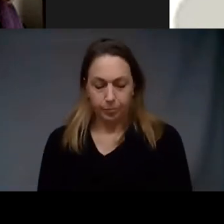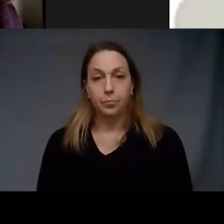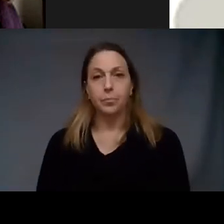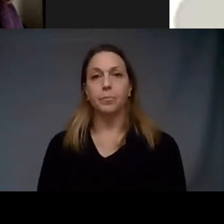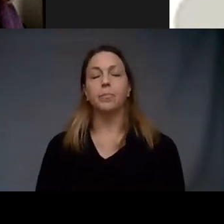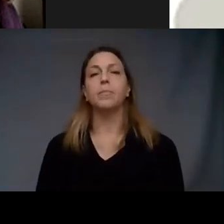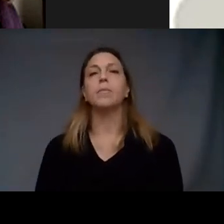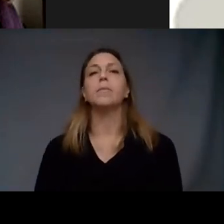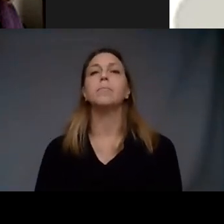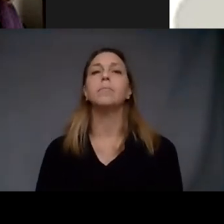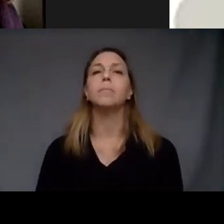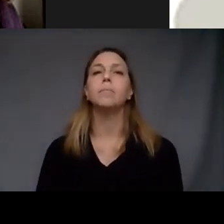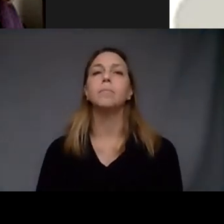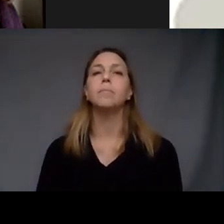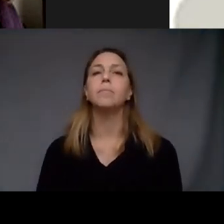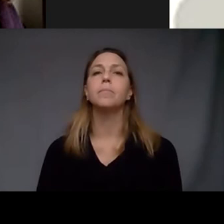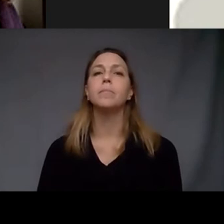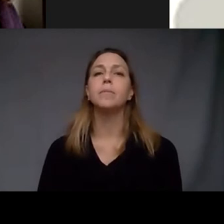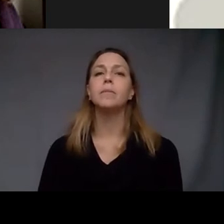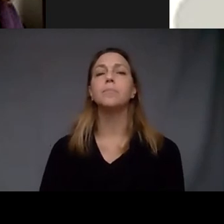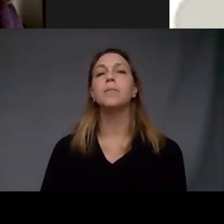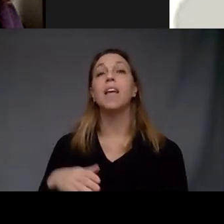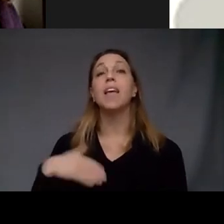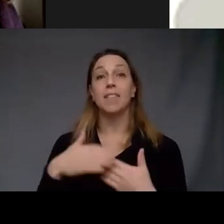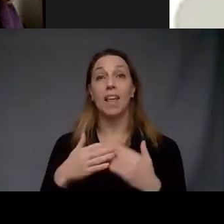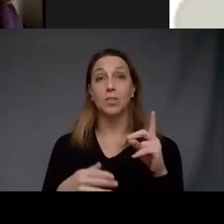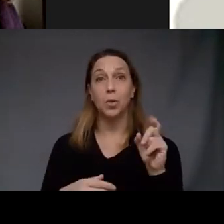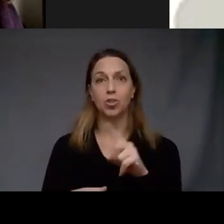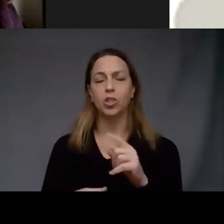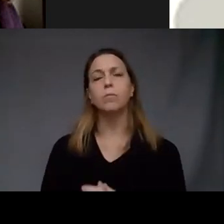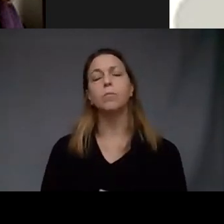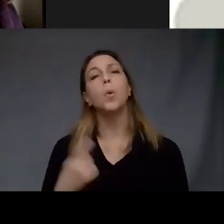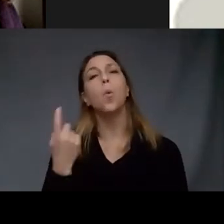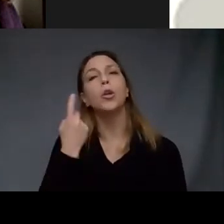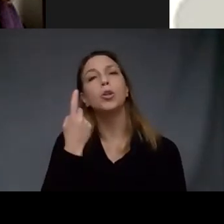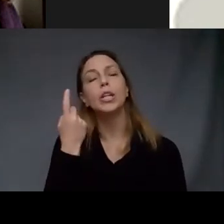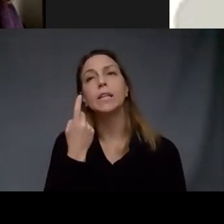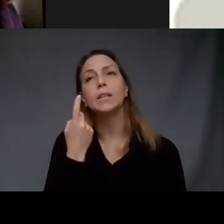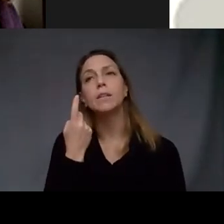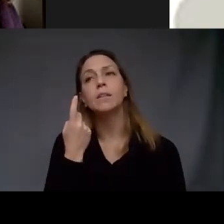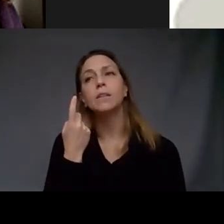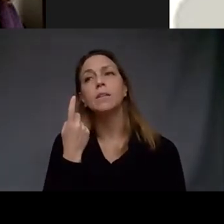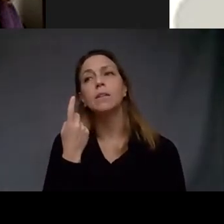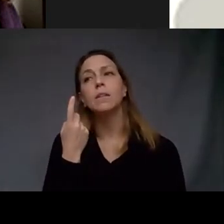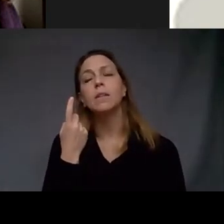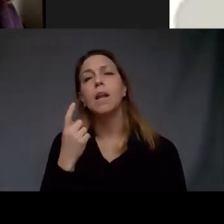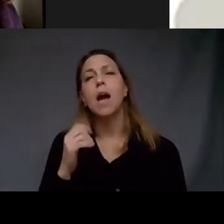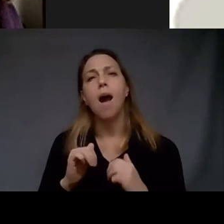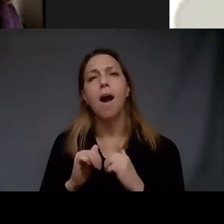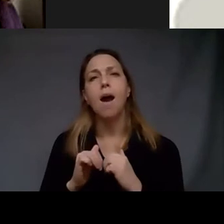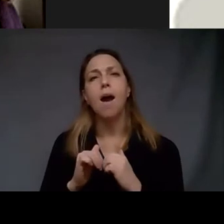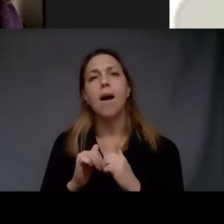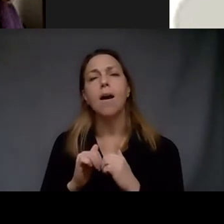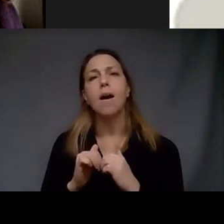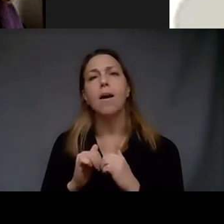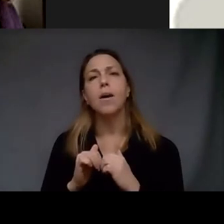Sydney Spaner's question actually really connects well to that they're wondering that how kind of your